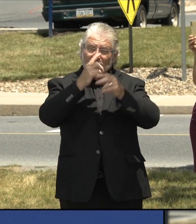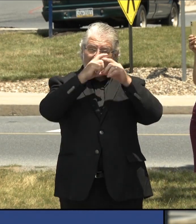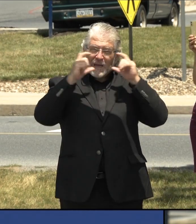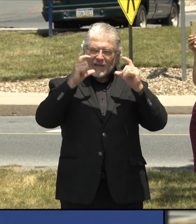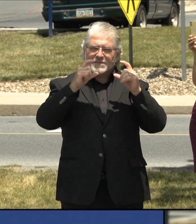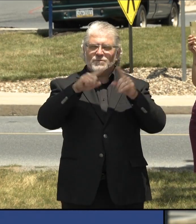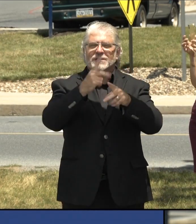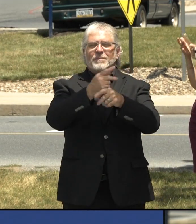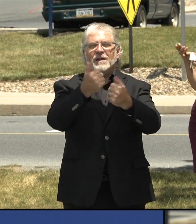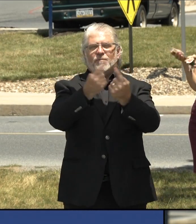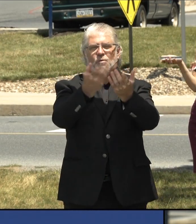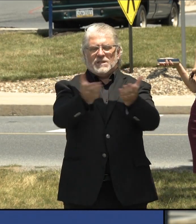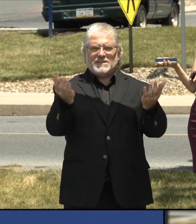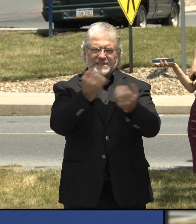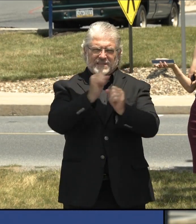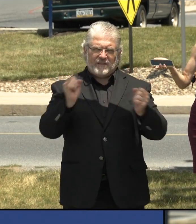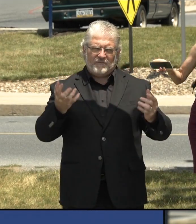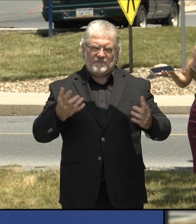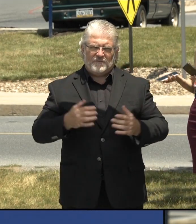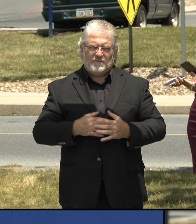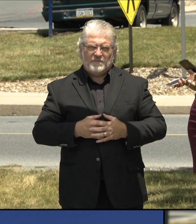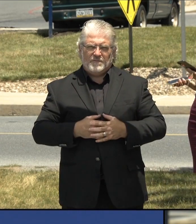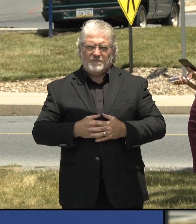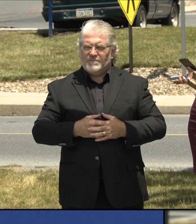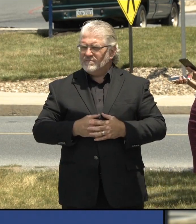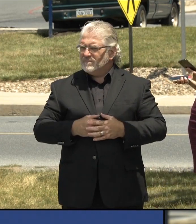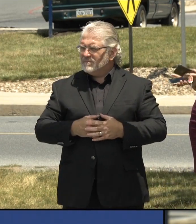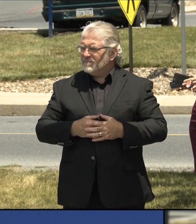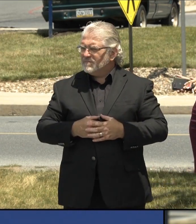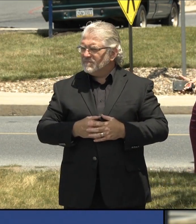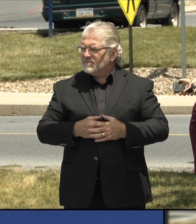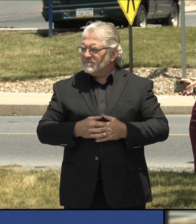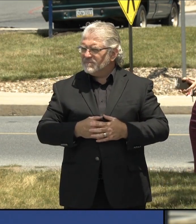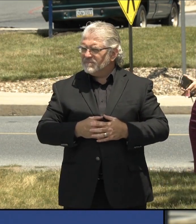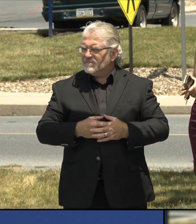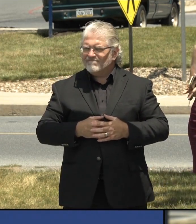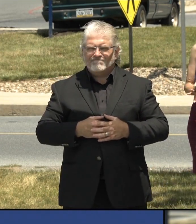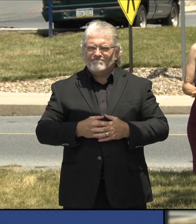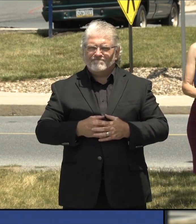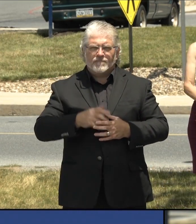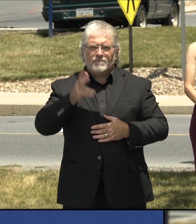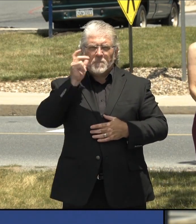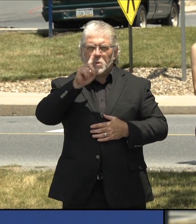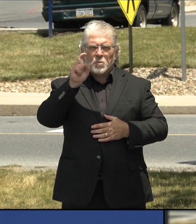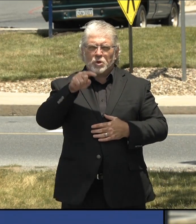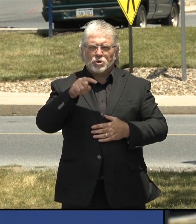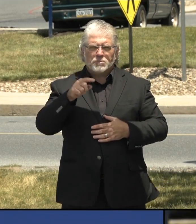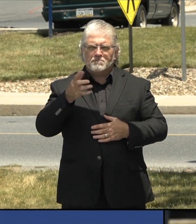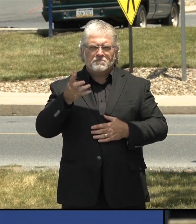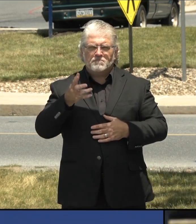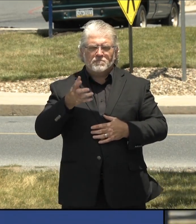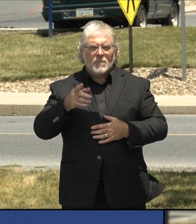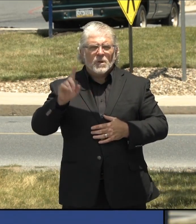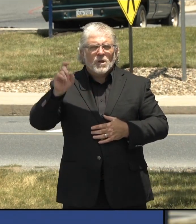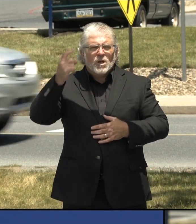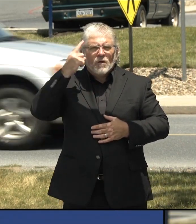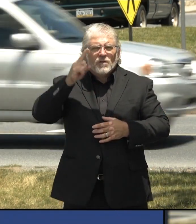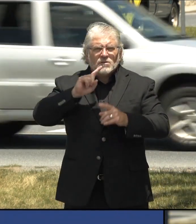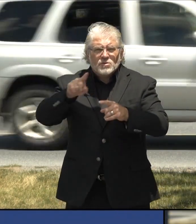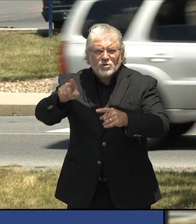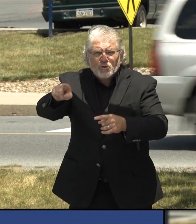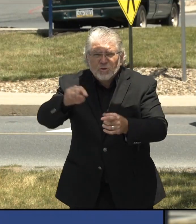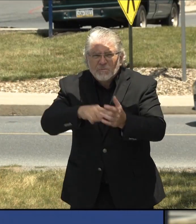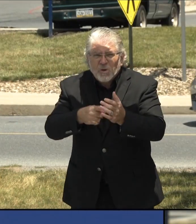in recent days from the state level to make enforcement. I think you mean what's happening in Allegheny County?